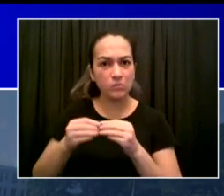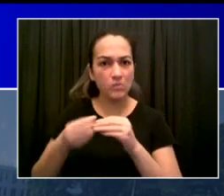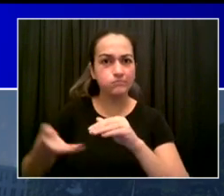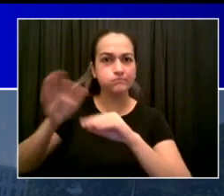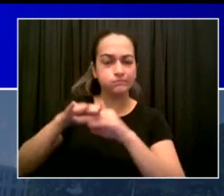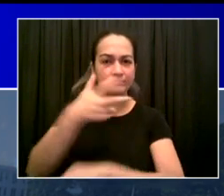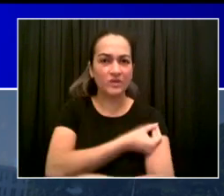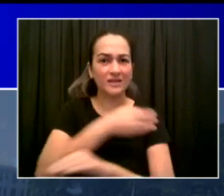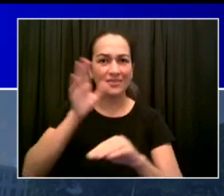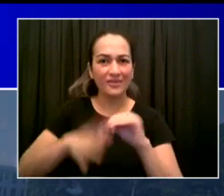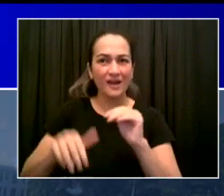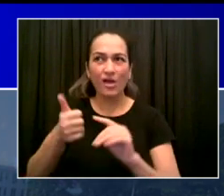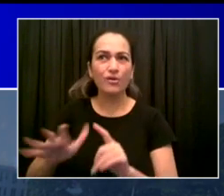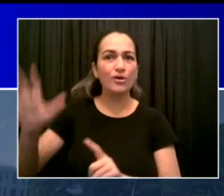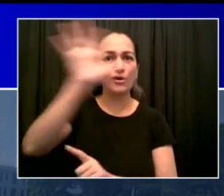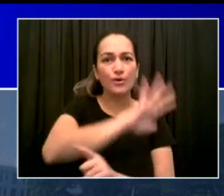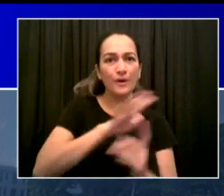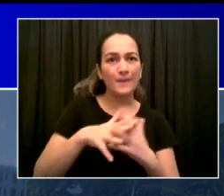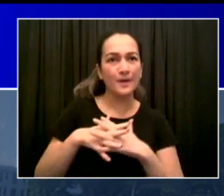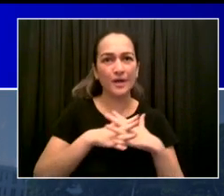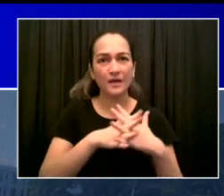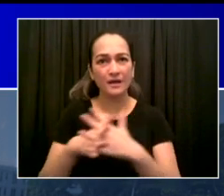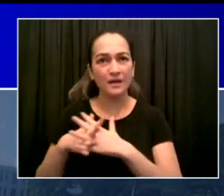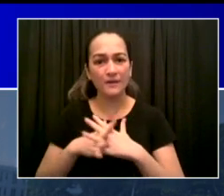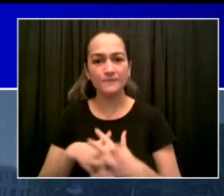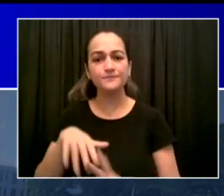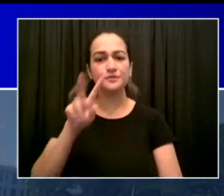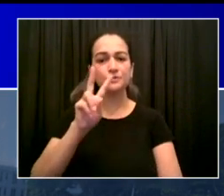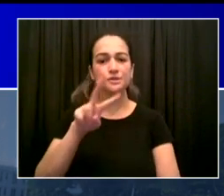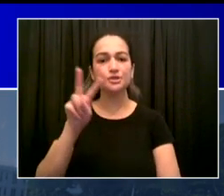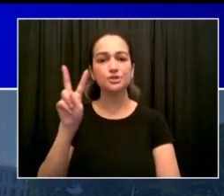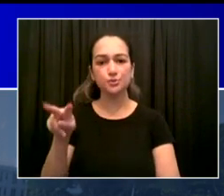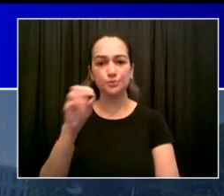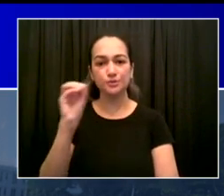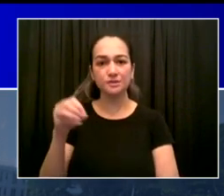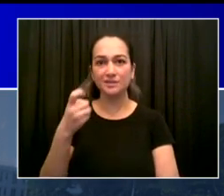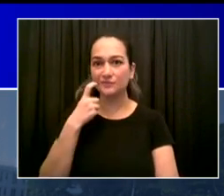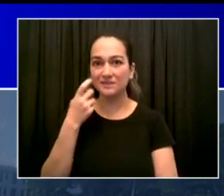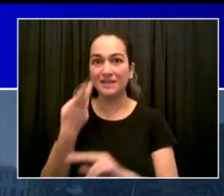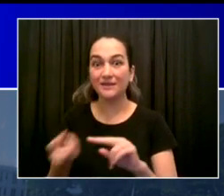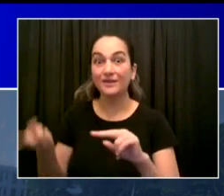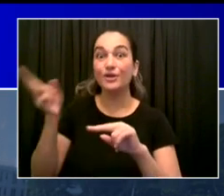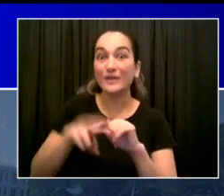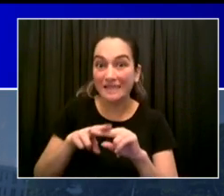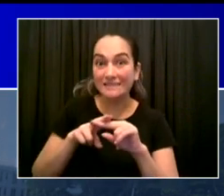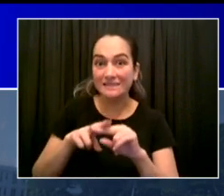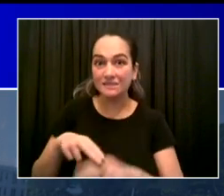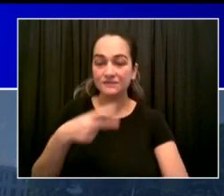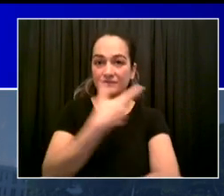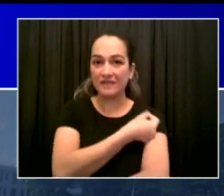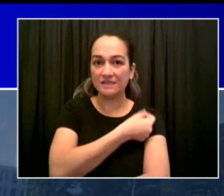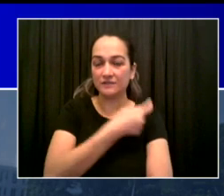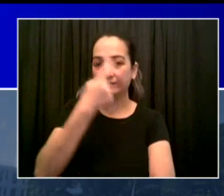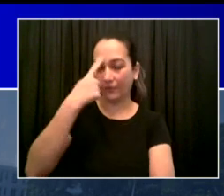since July 4th, 22 percent just a matter of weeks, the biggest jump for any big city in America.